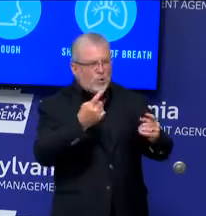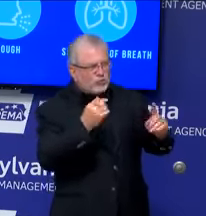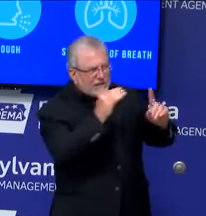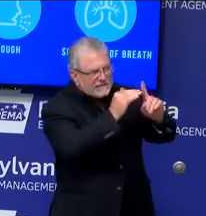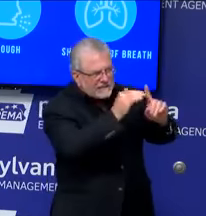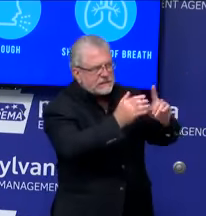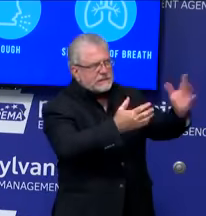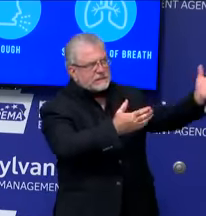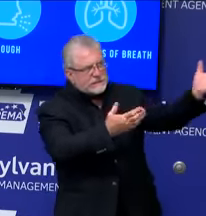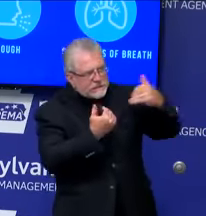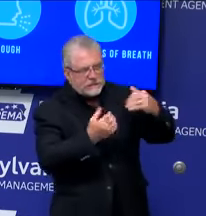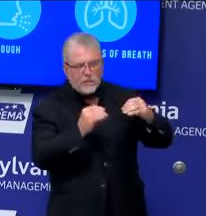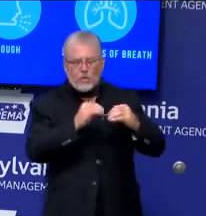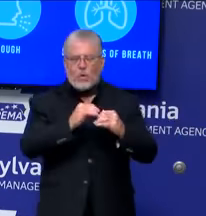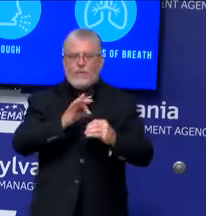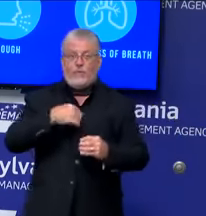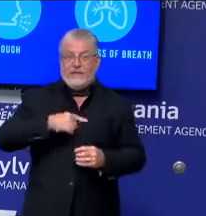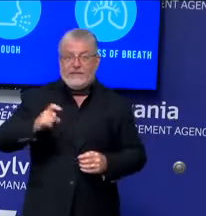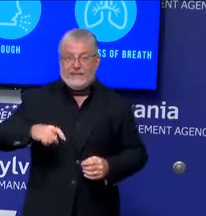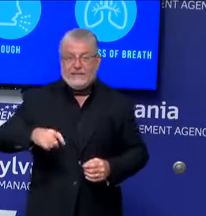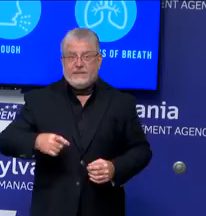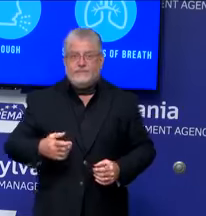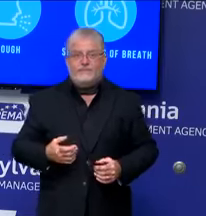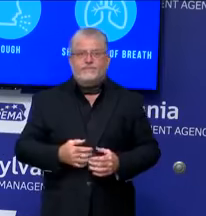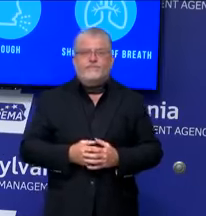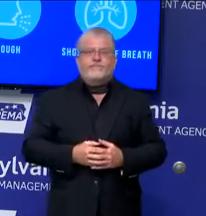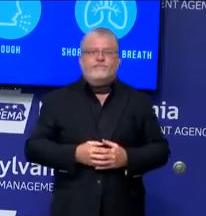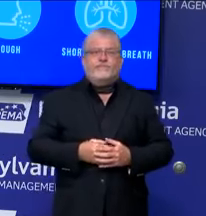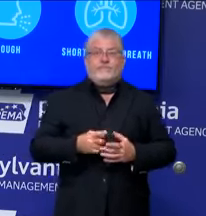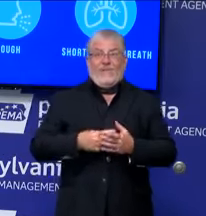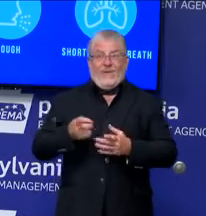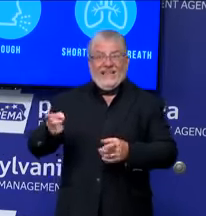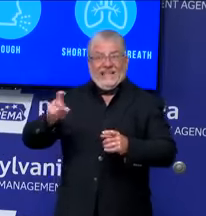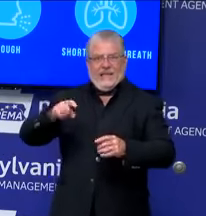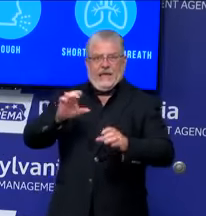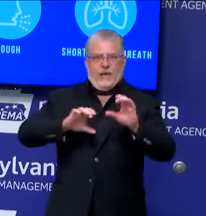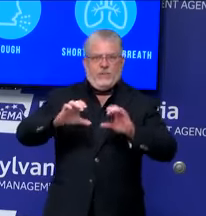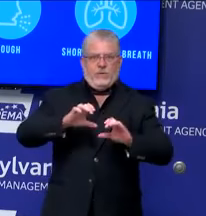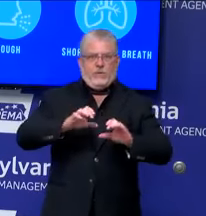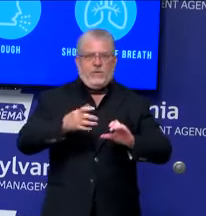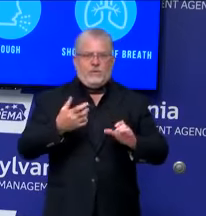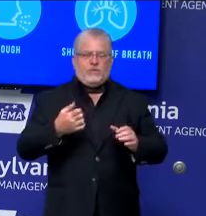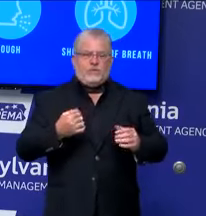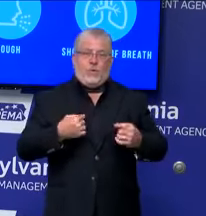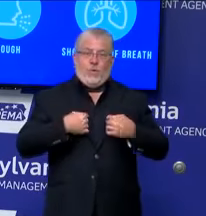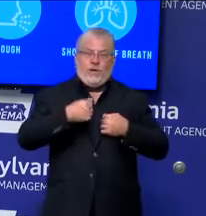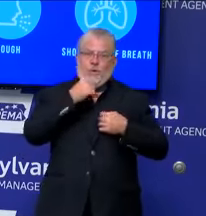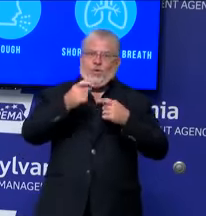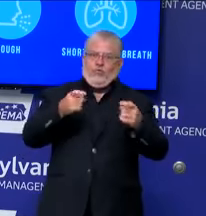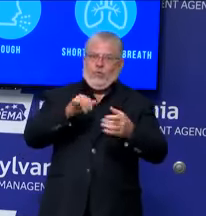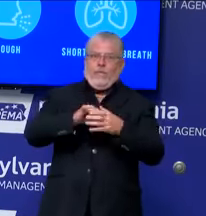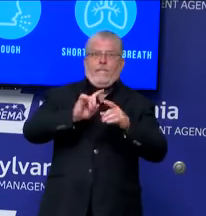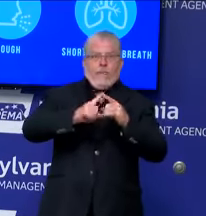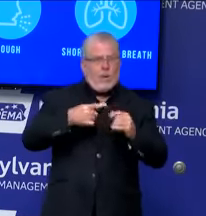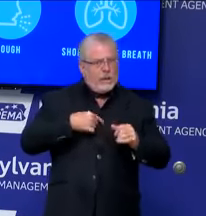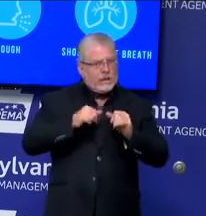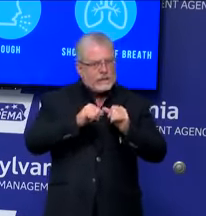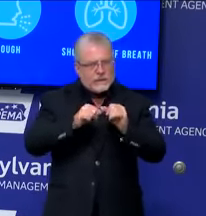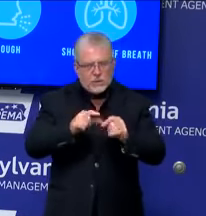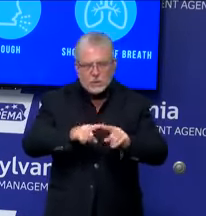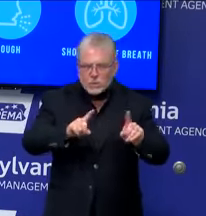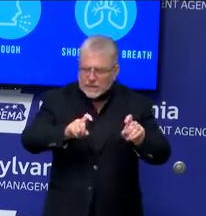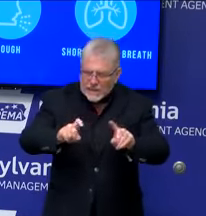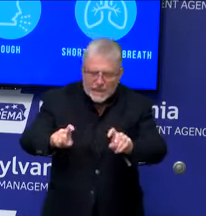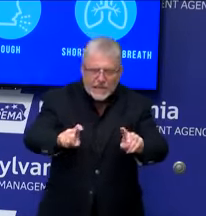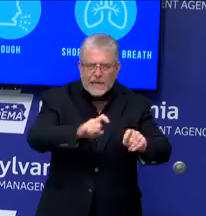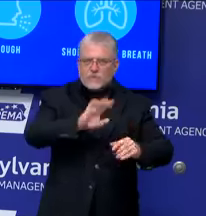supply of the chemicals and reagents. But we're going to continue to test all of the nursing homes, and we're continuing